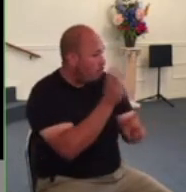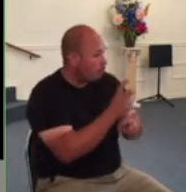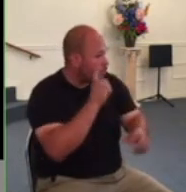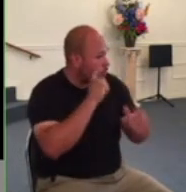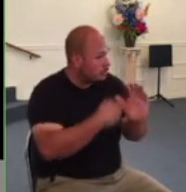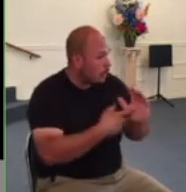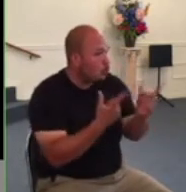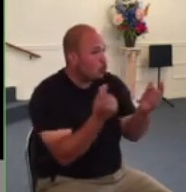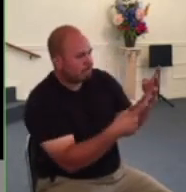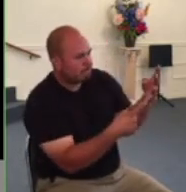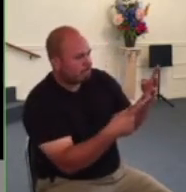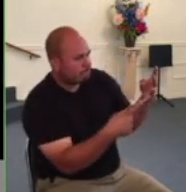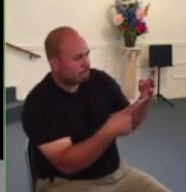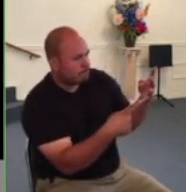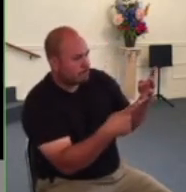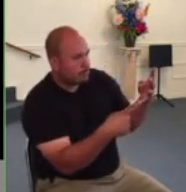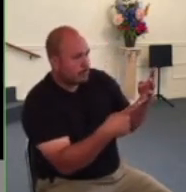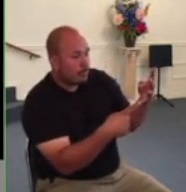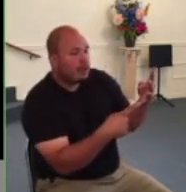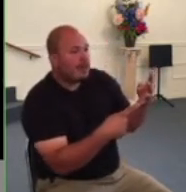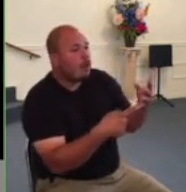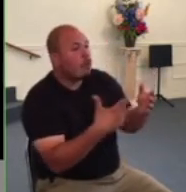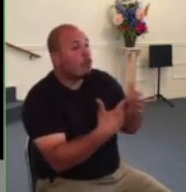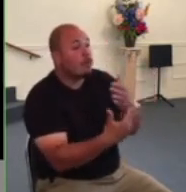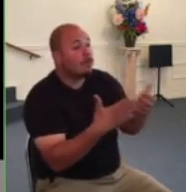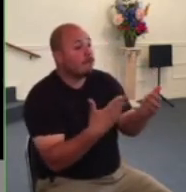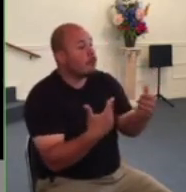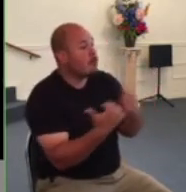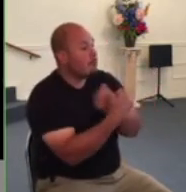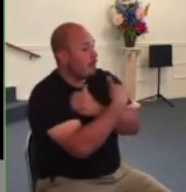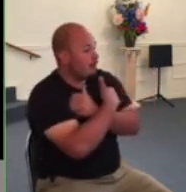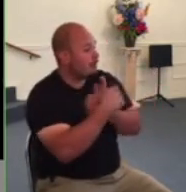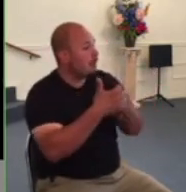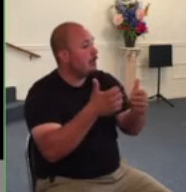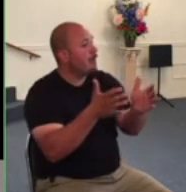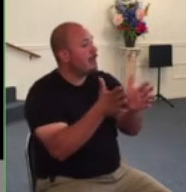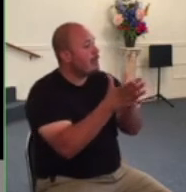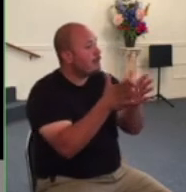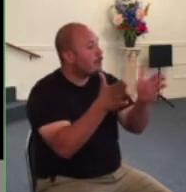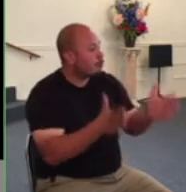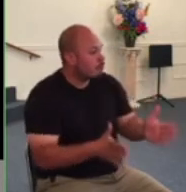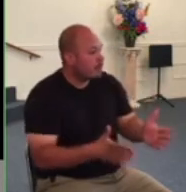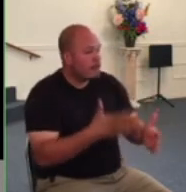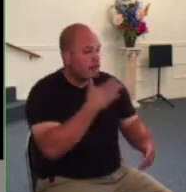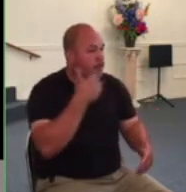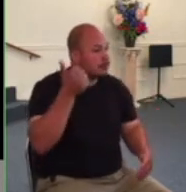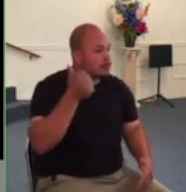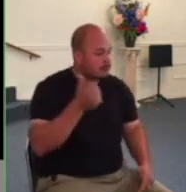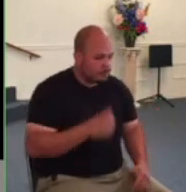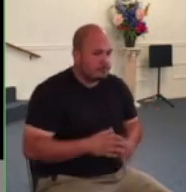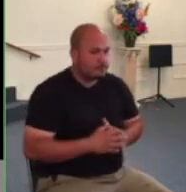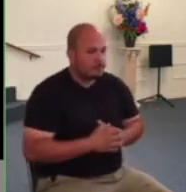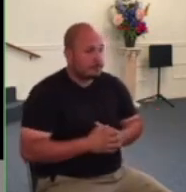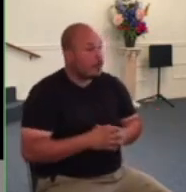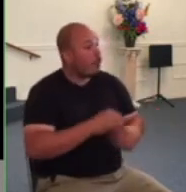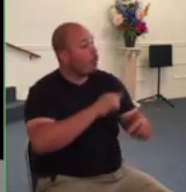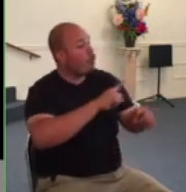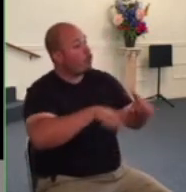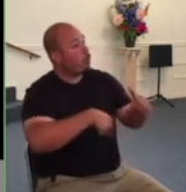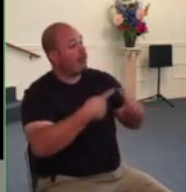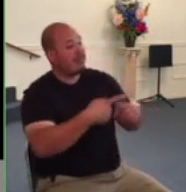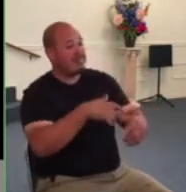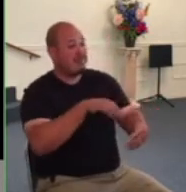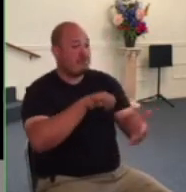loves our neighbors best is usually right and number five when it's just impossible to obey the